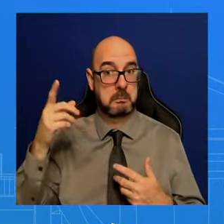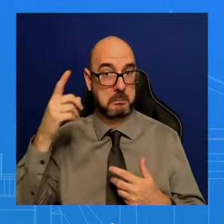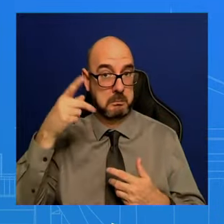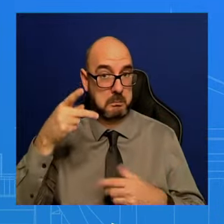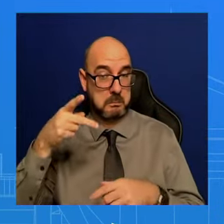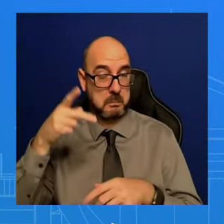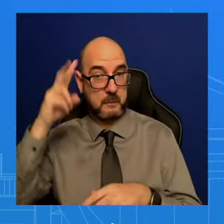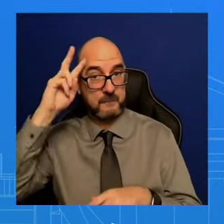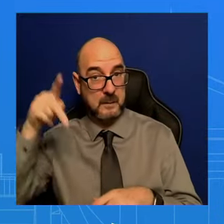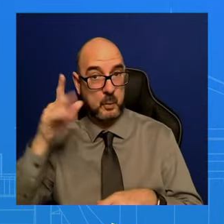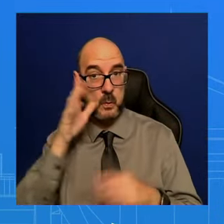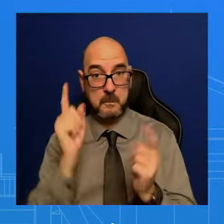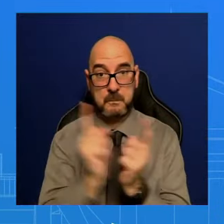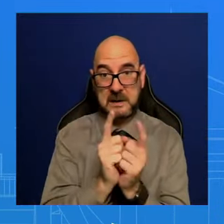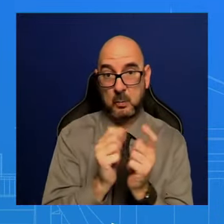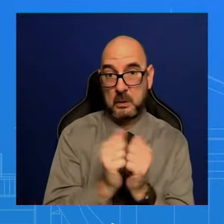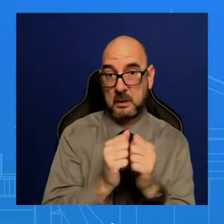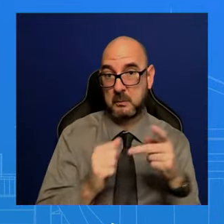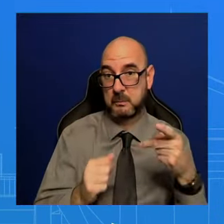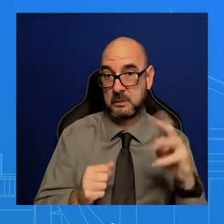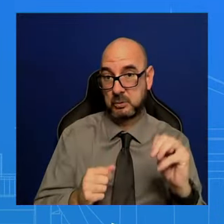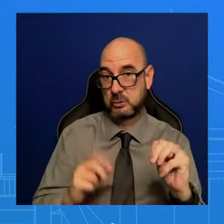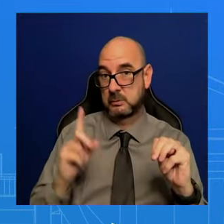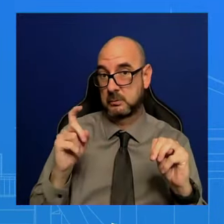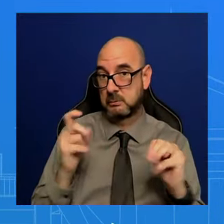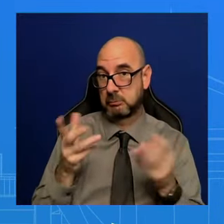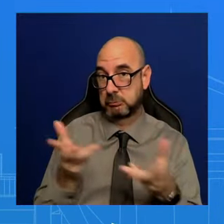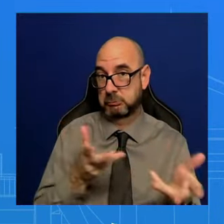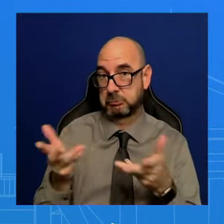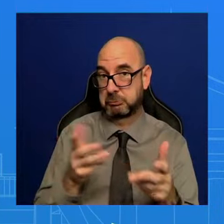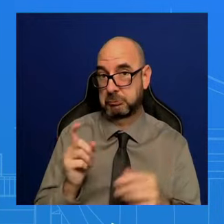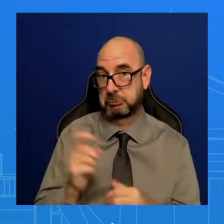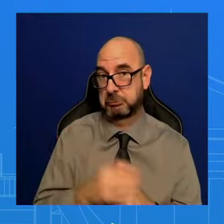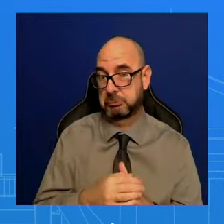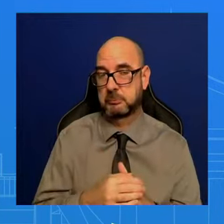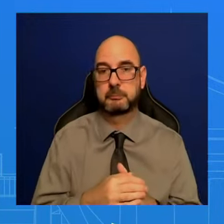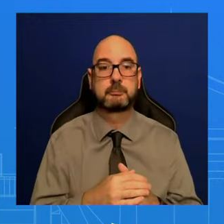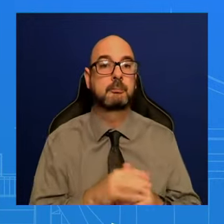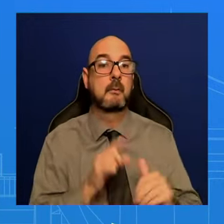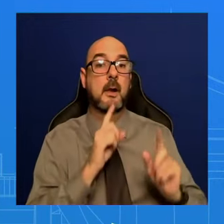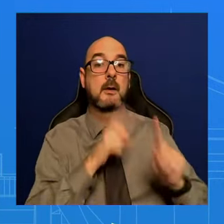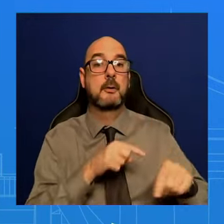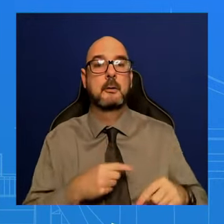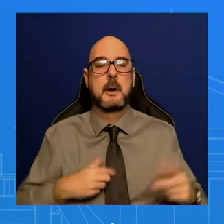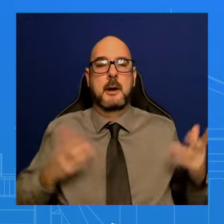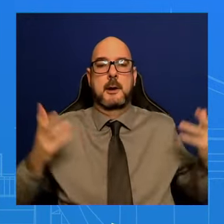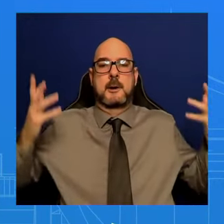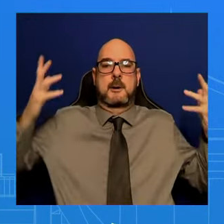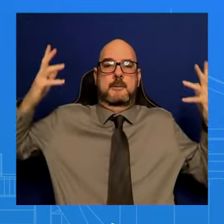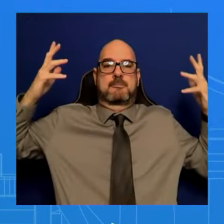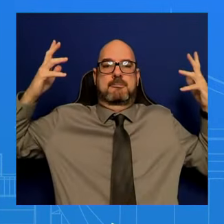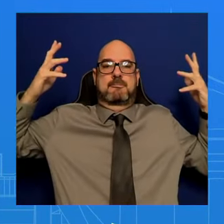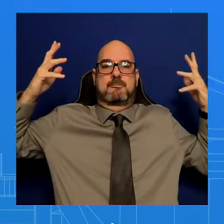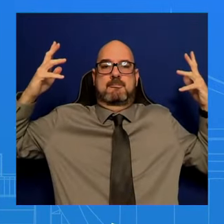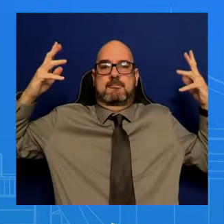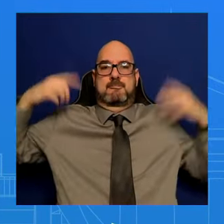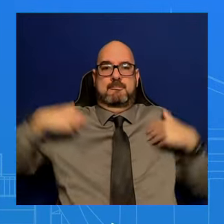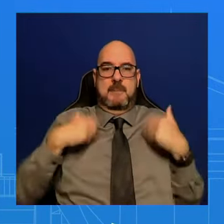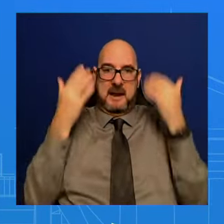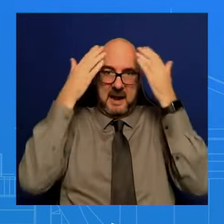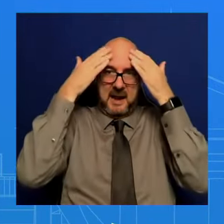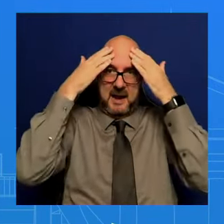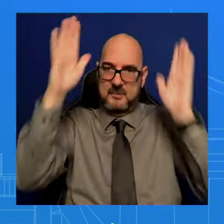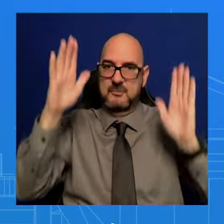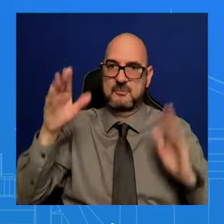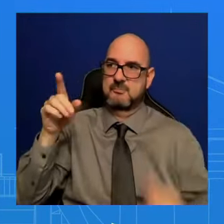you would have to certainly speak to her office about her travel and where she's